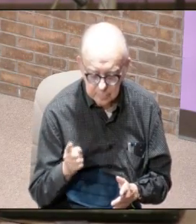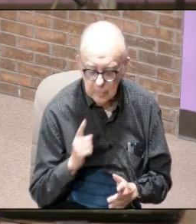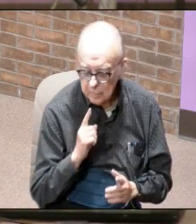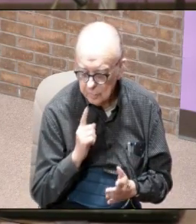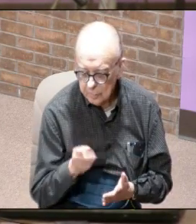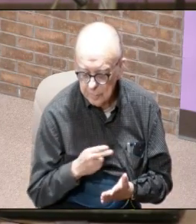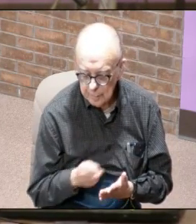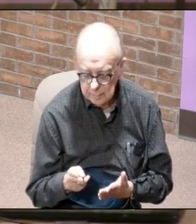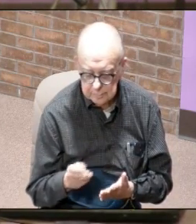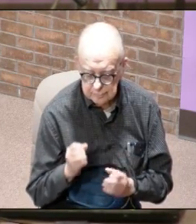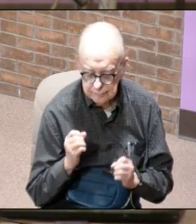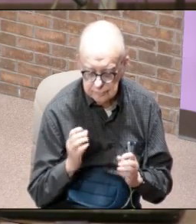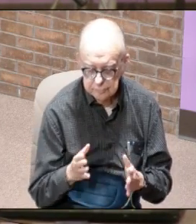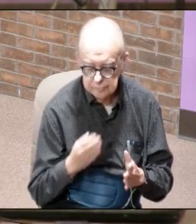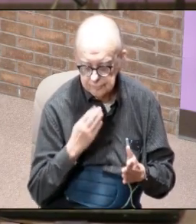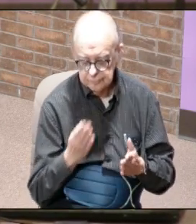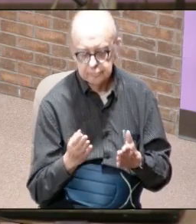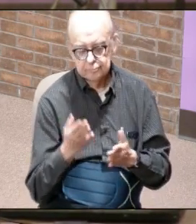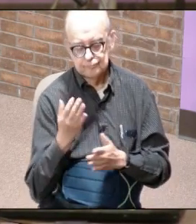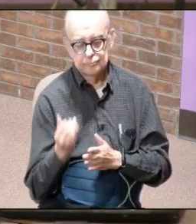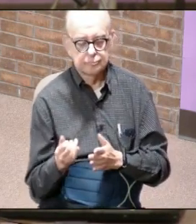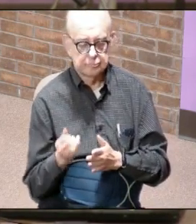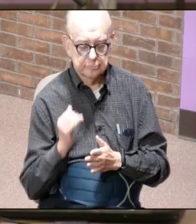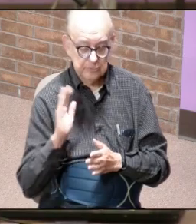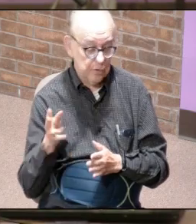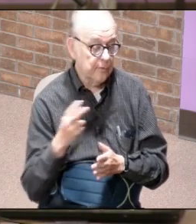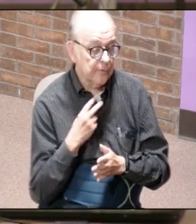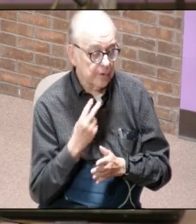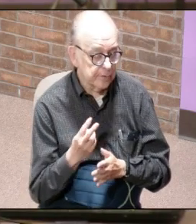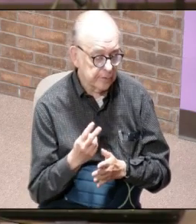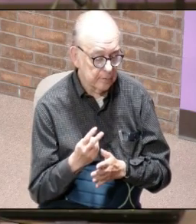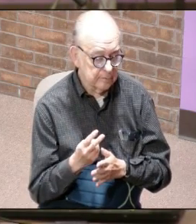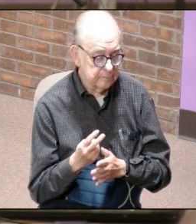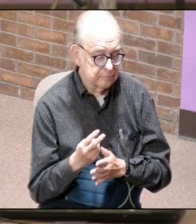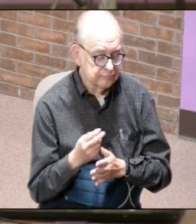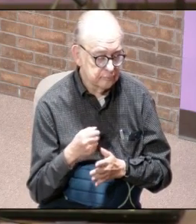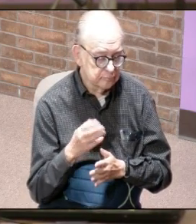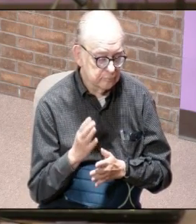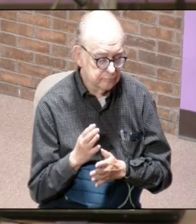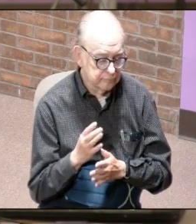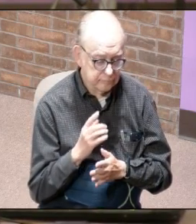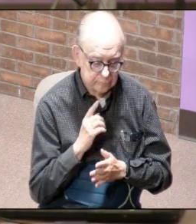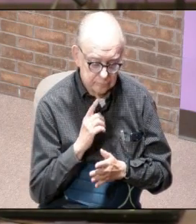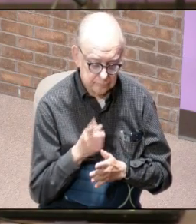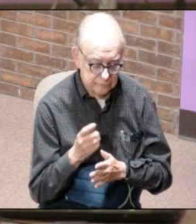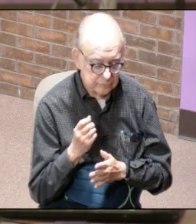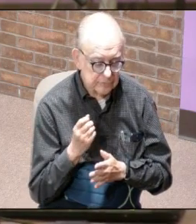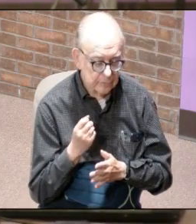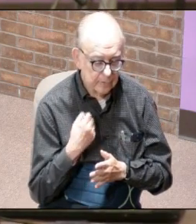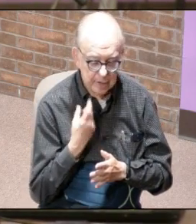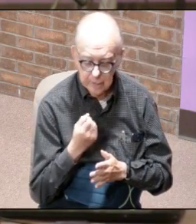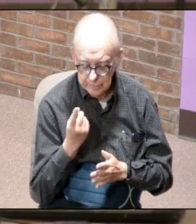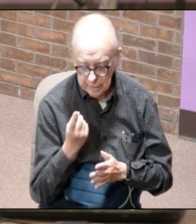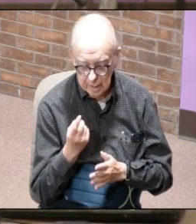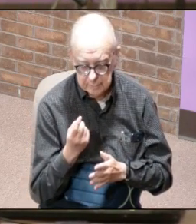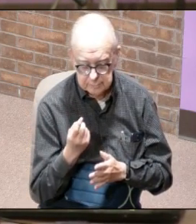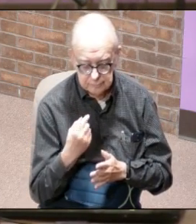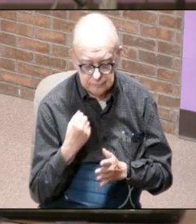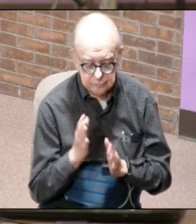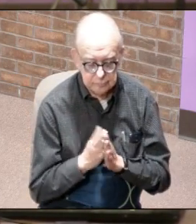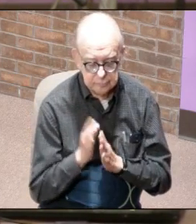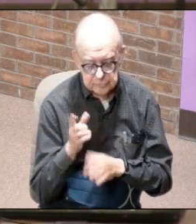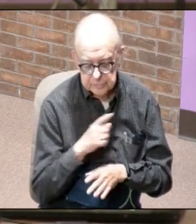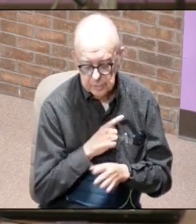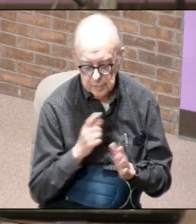your truth and father we just thank you because it is your voice god that is recognizable and lord we just